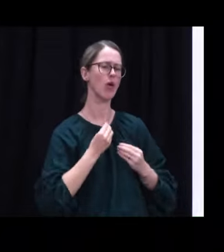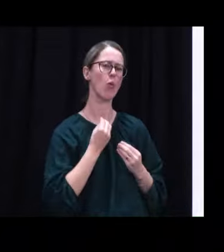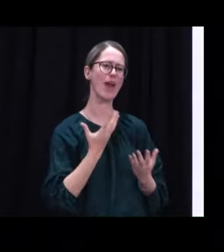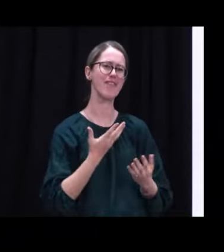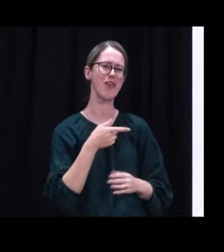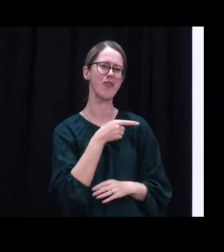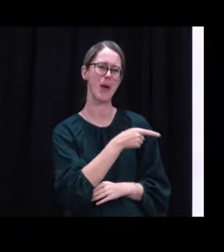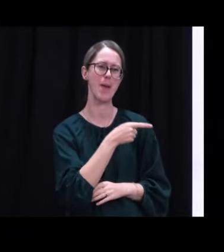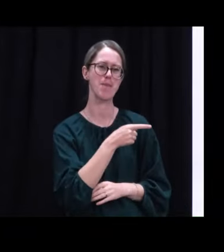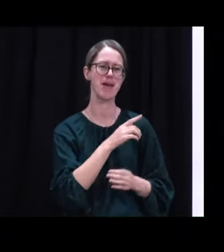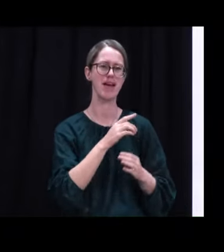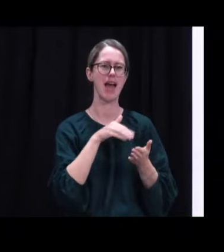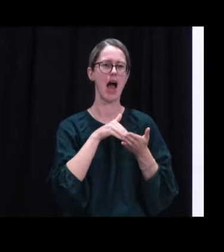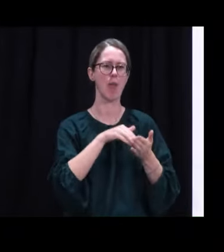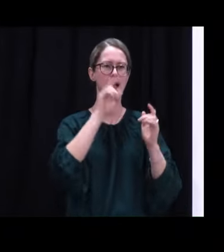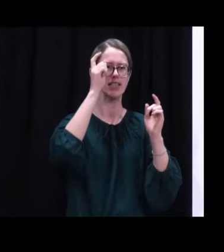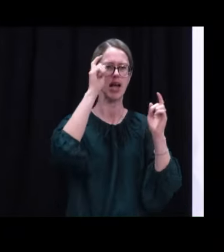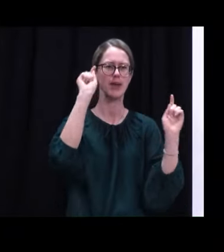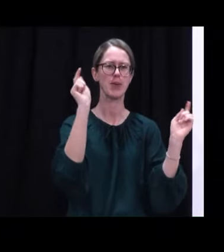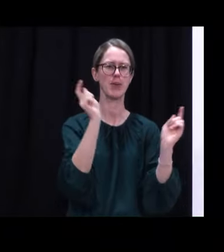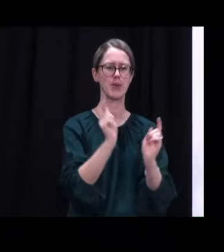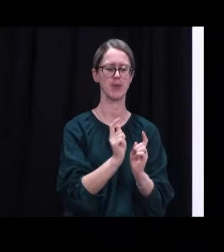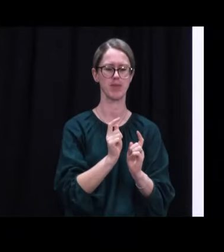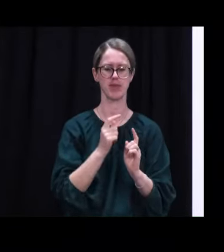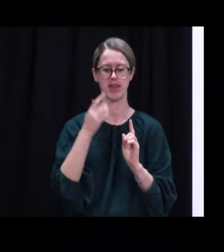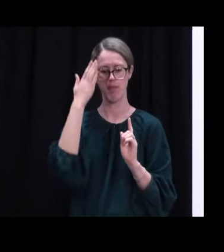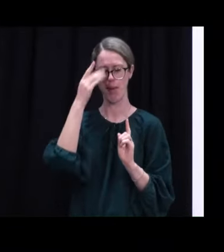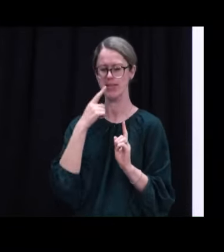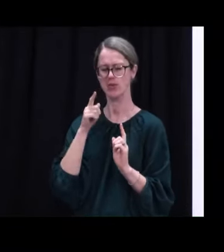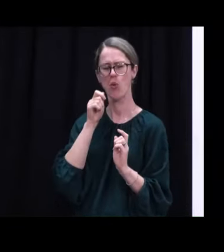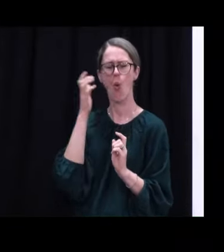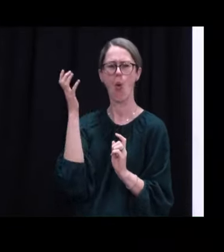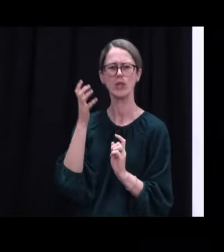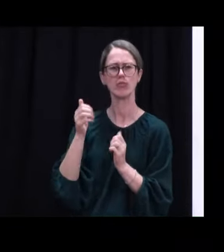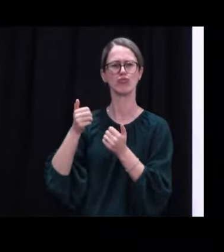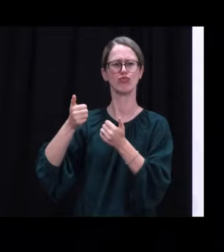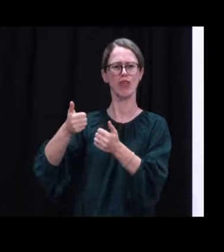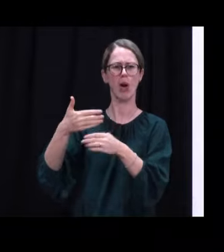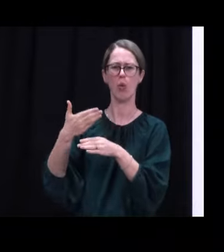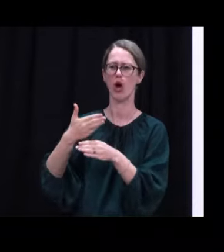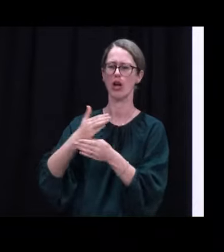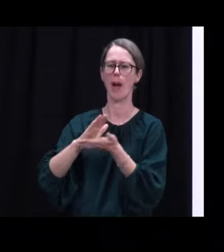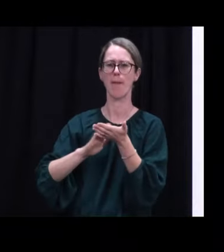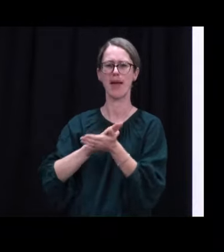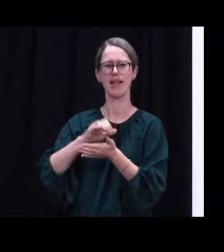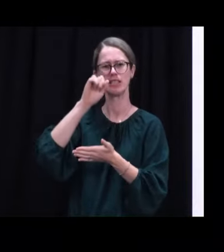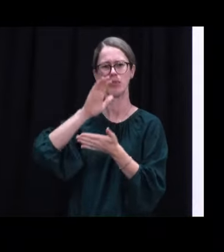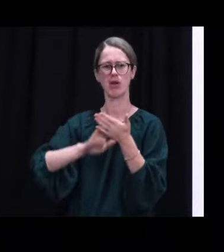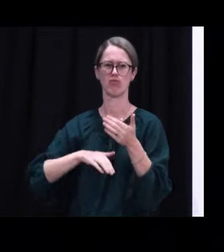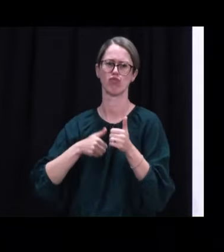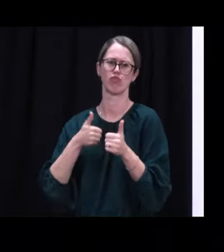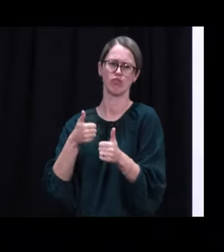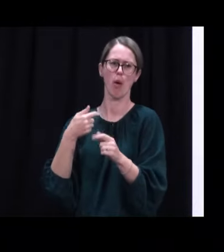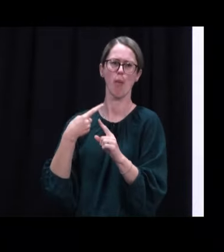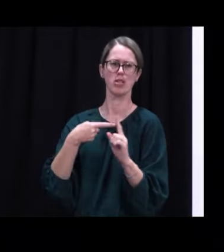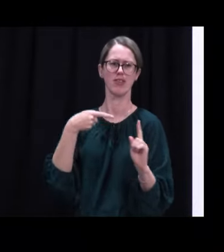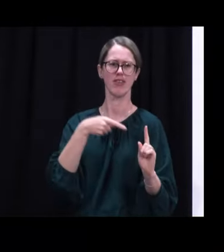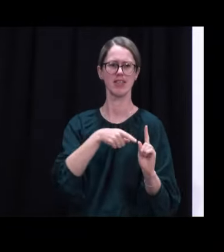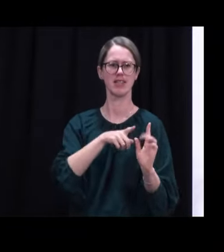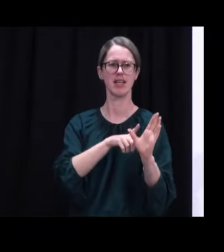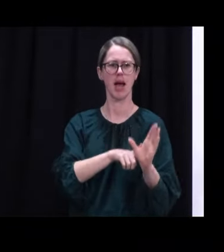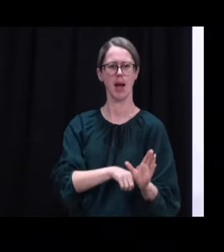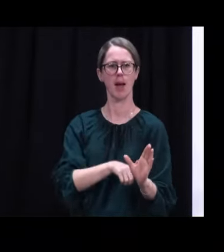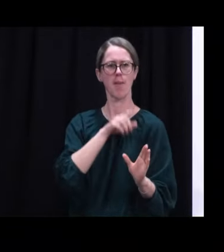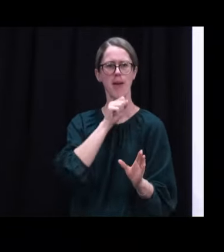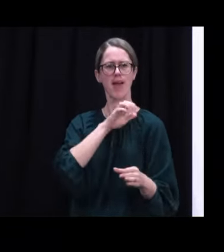take his anxiety away. She says their awesome and very kind approach made this such a positive experience for this young member of the disability